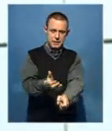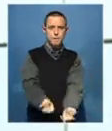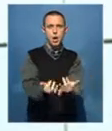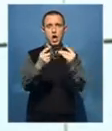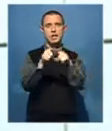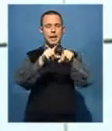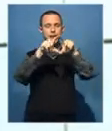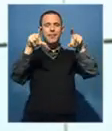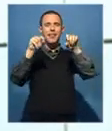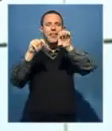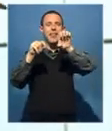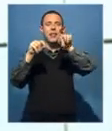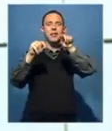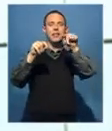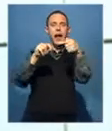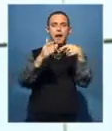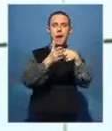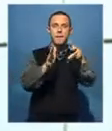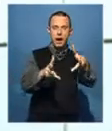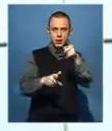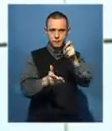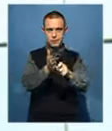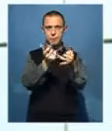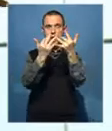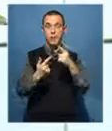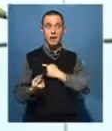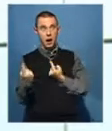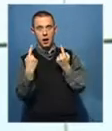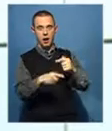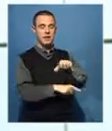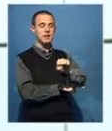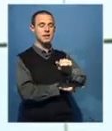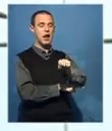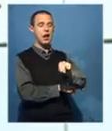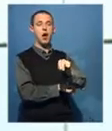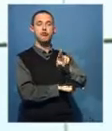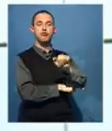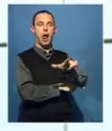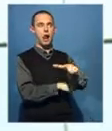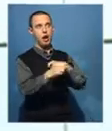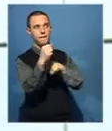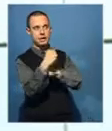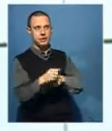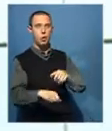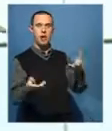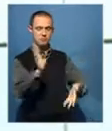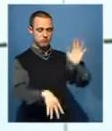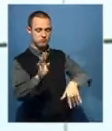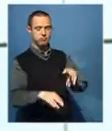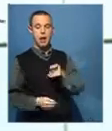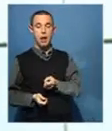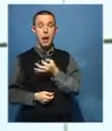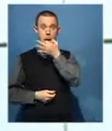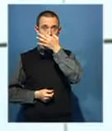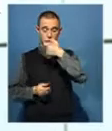particular E-TACs. We'll then in front of central offices pack all of them, pour petrol on top of them and